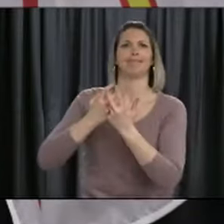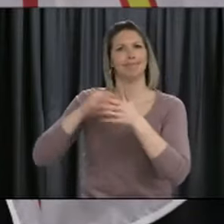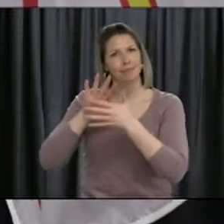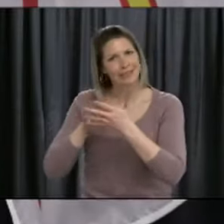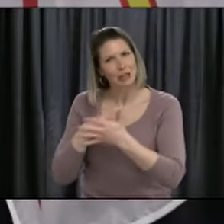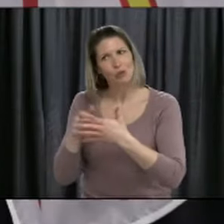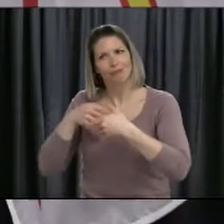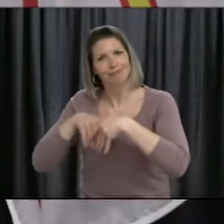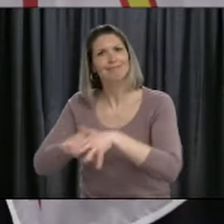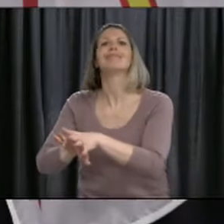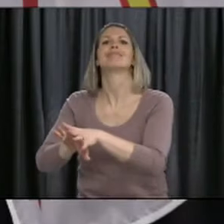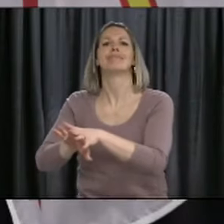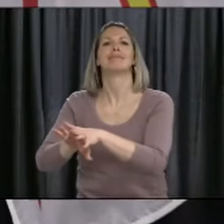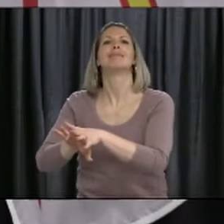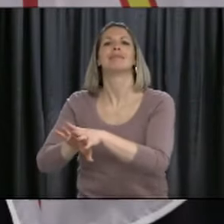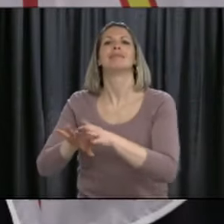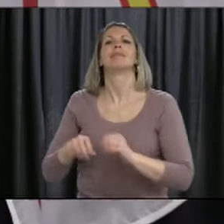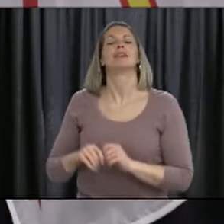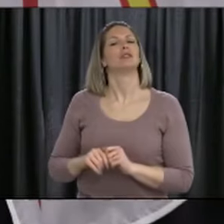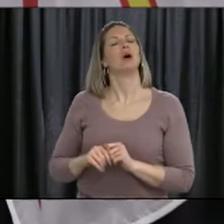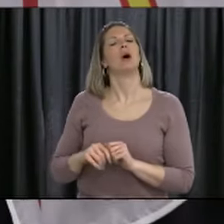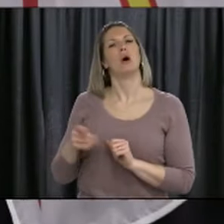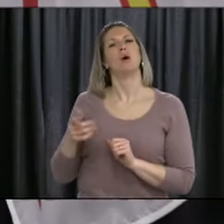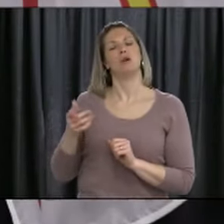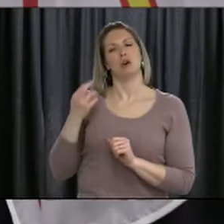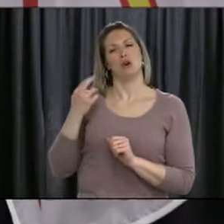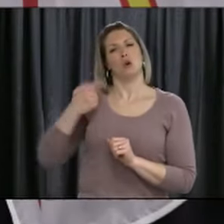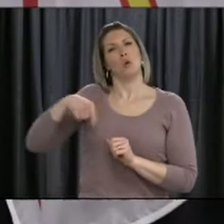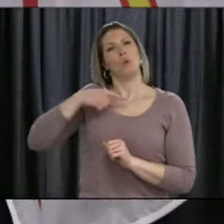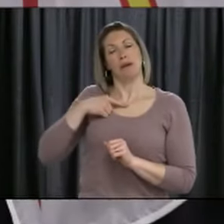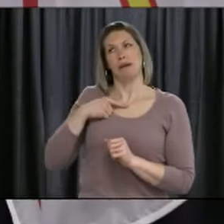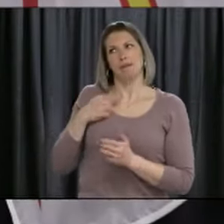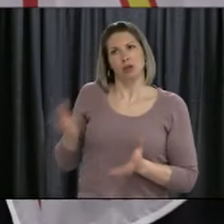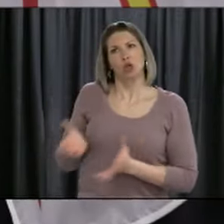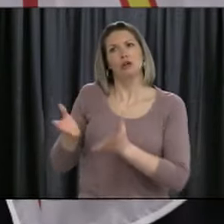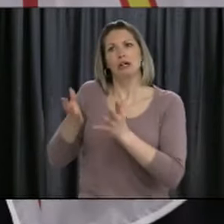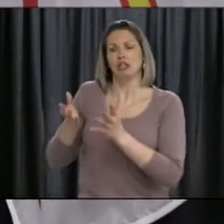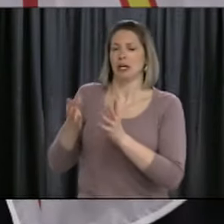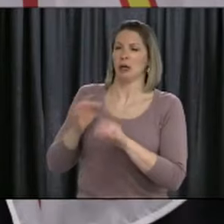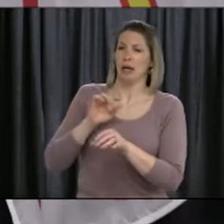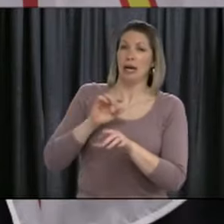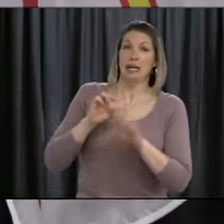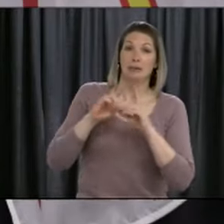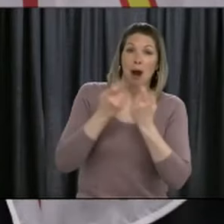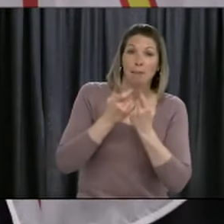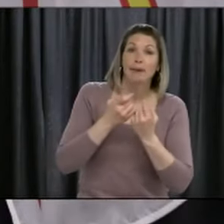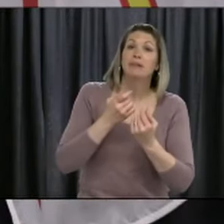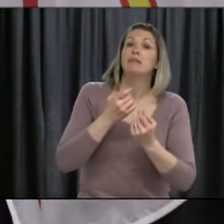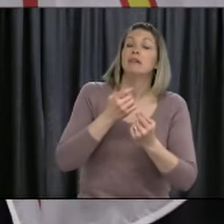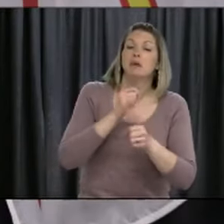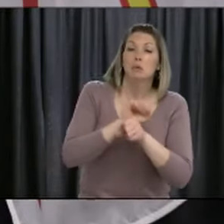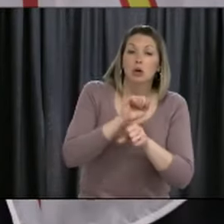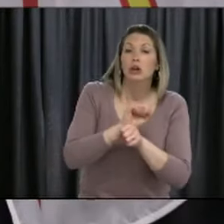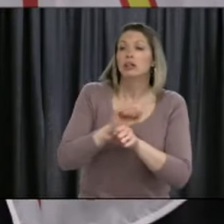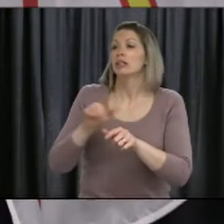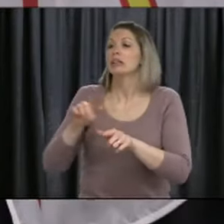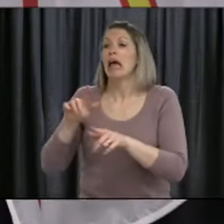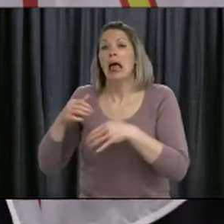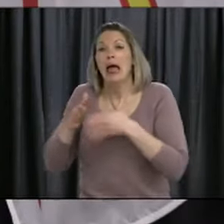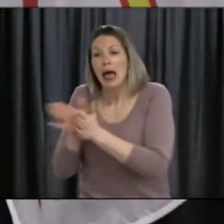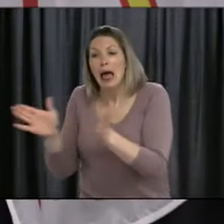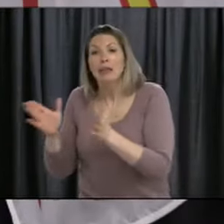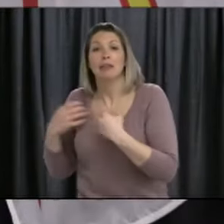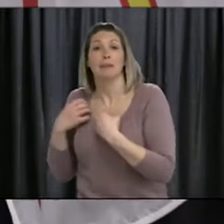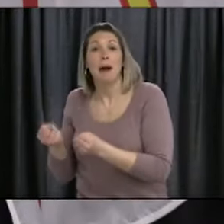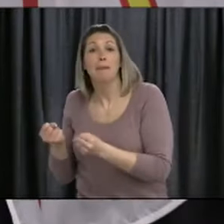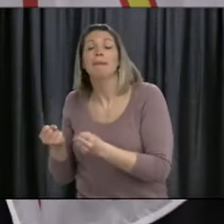it's important that all sectors work together, from the departments to the child care centers and with public health officials to